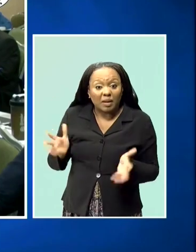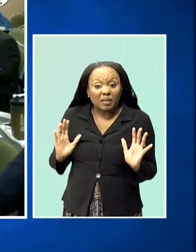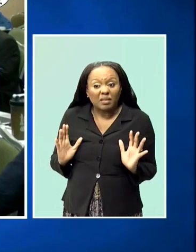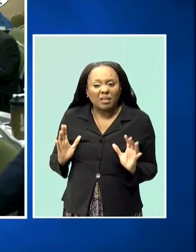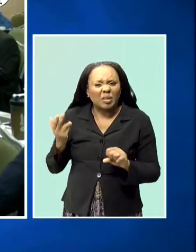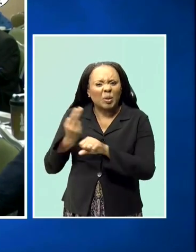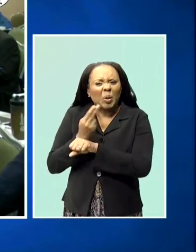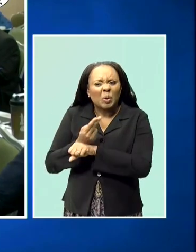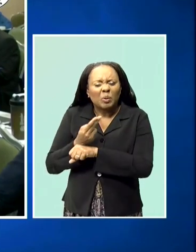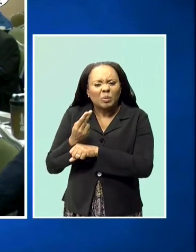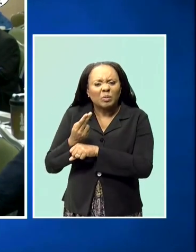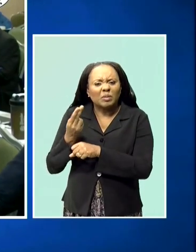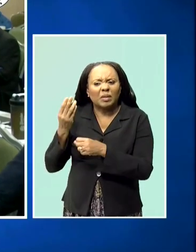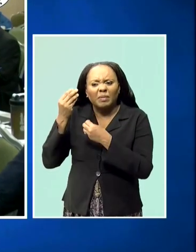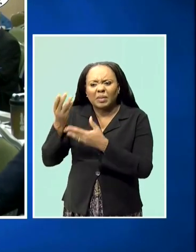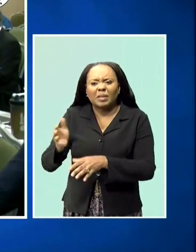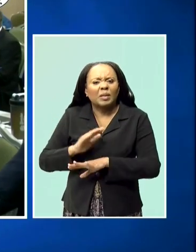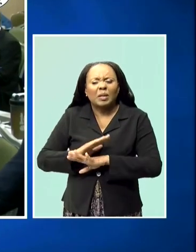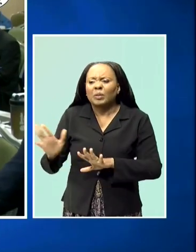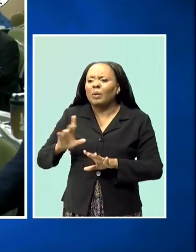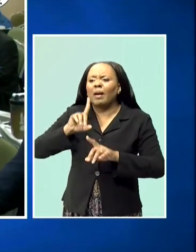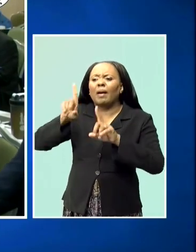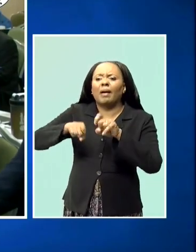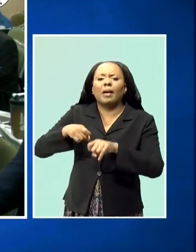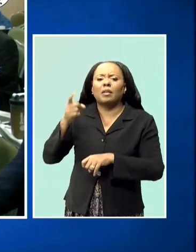use it. Don't put false premises to the witness.